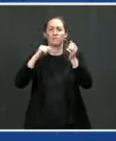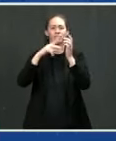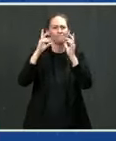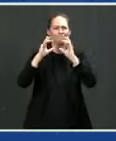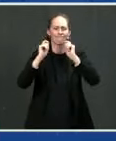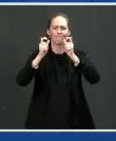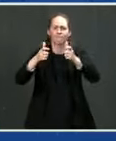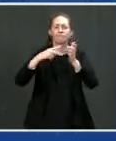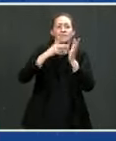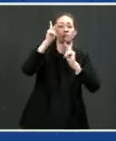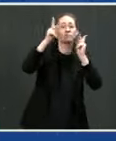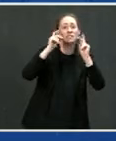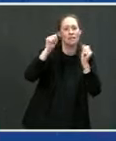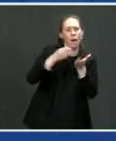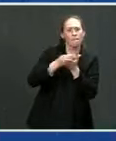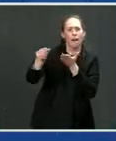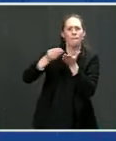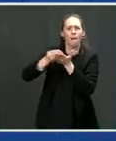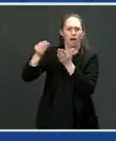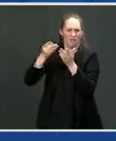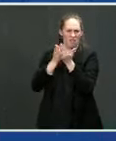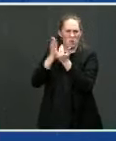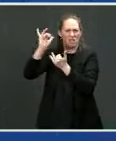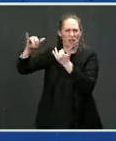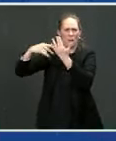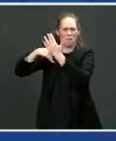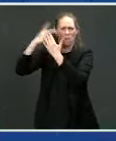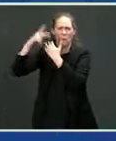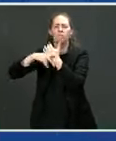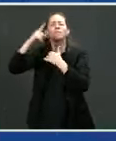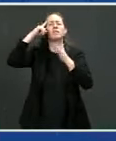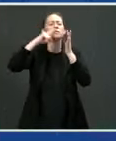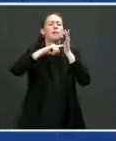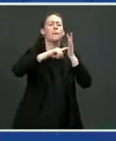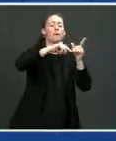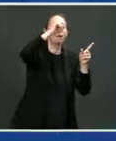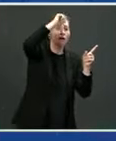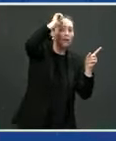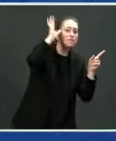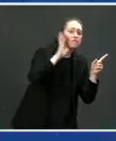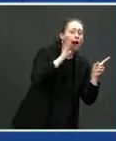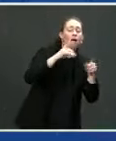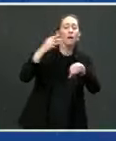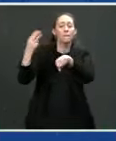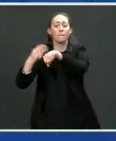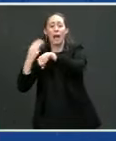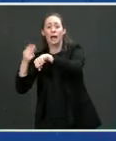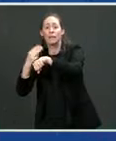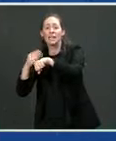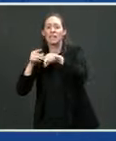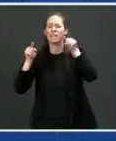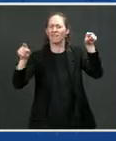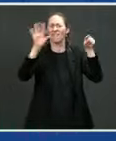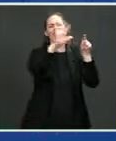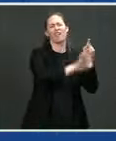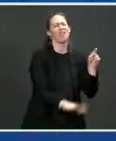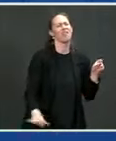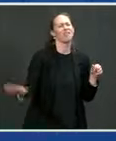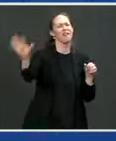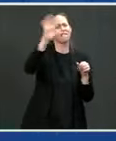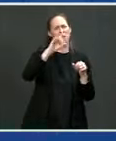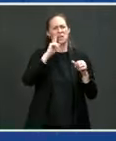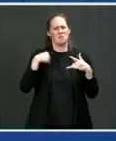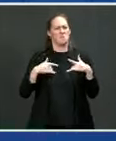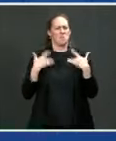all the way to Miami. So we're very excited about that program. And it continues today. And